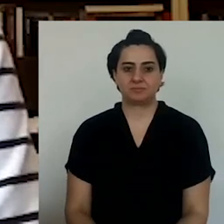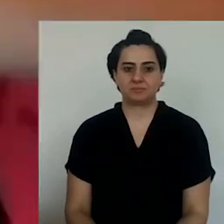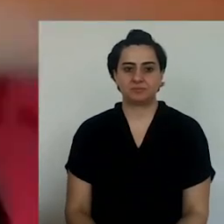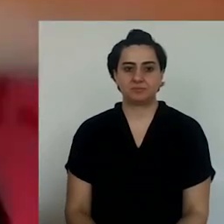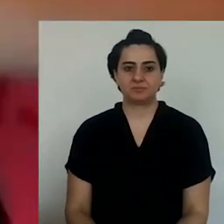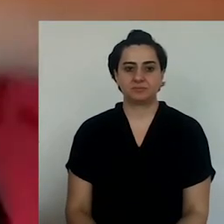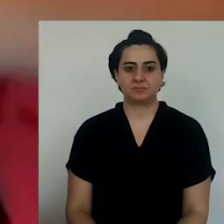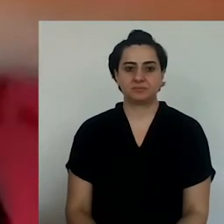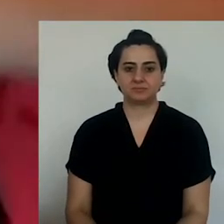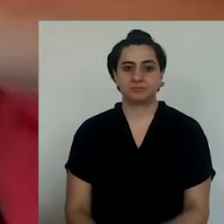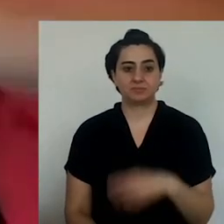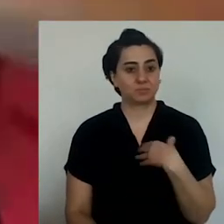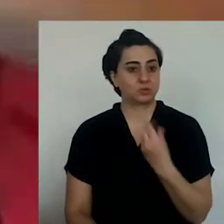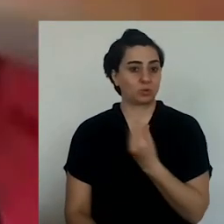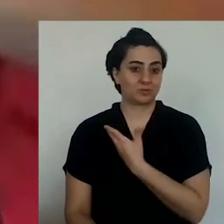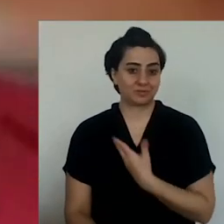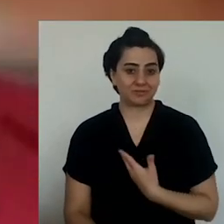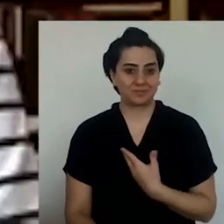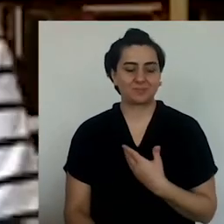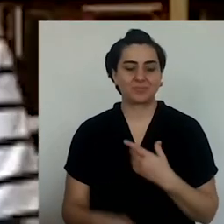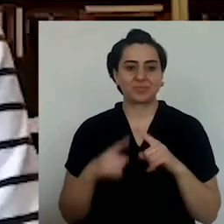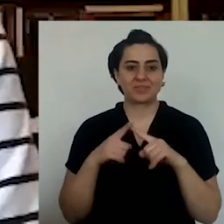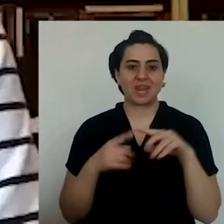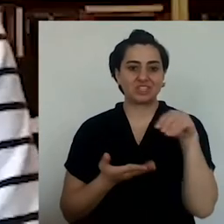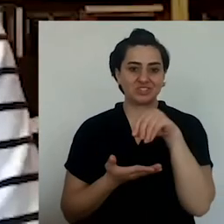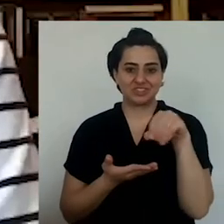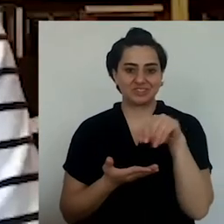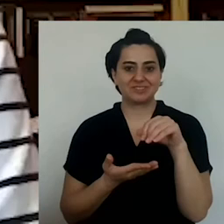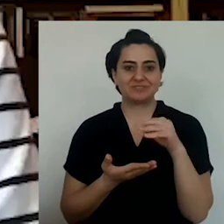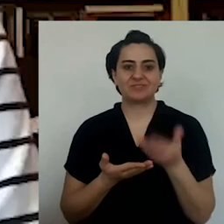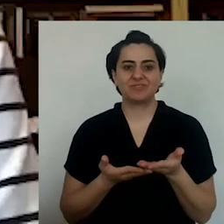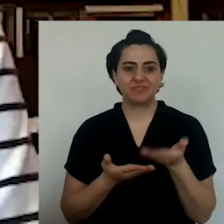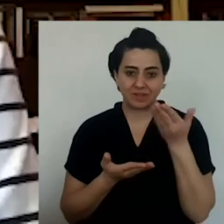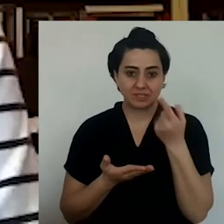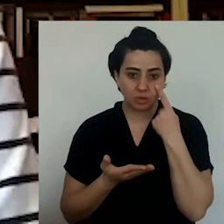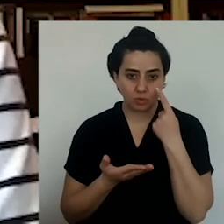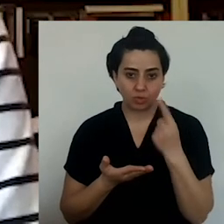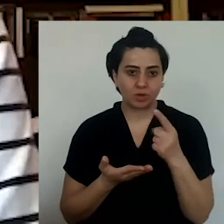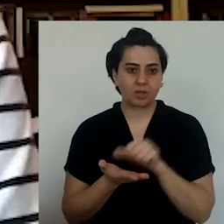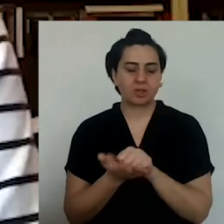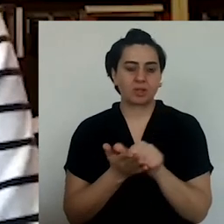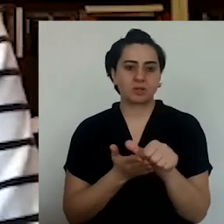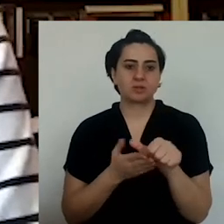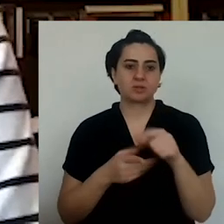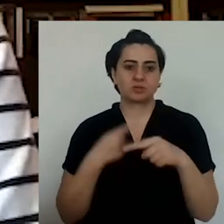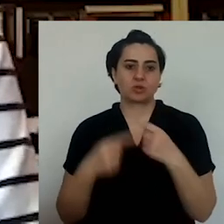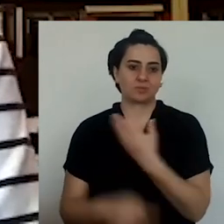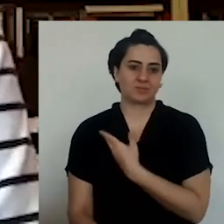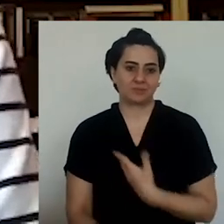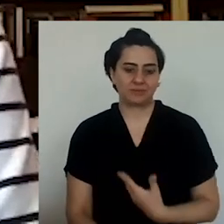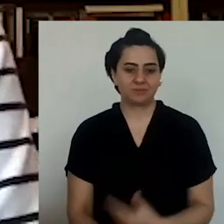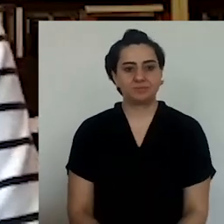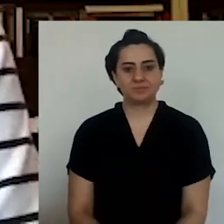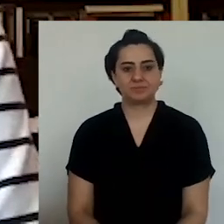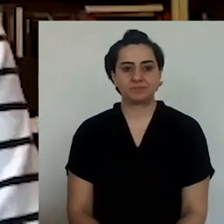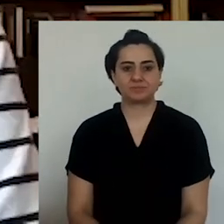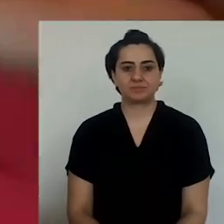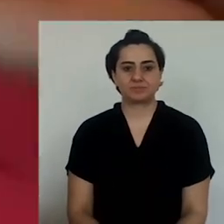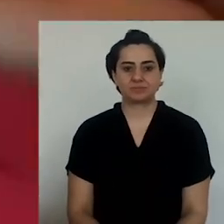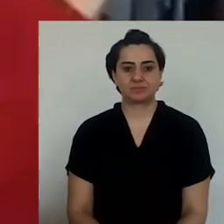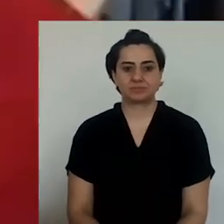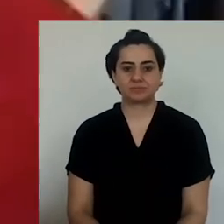I see stuffed wine leaves